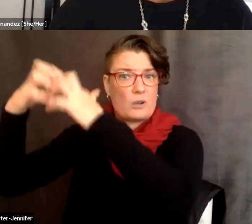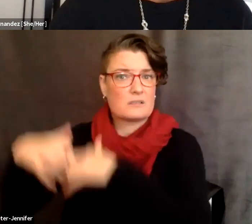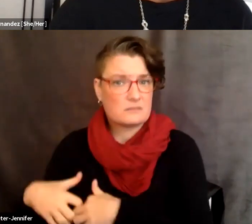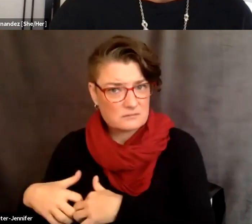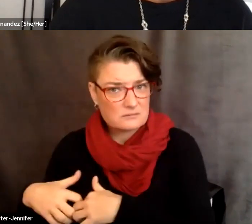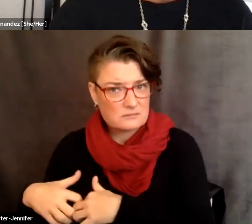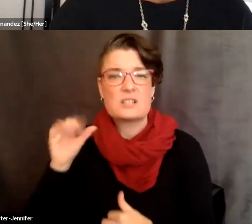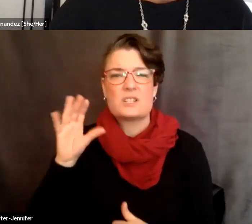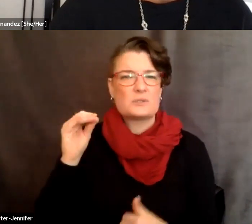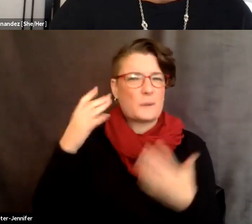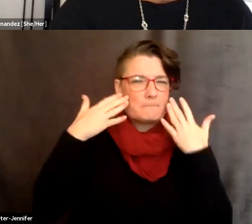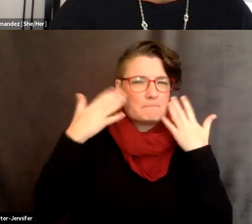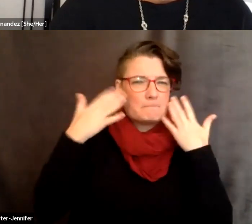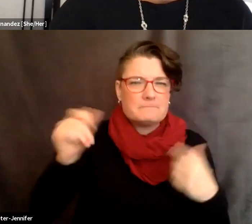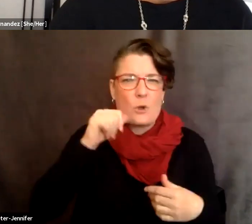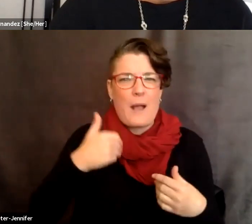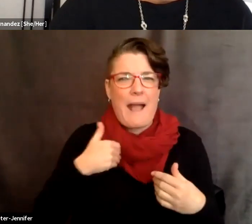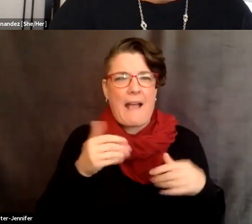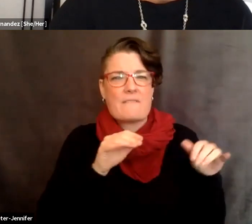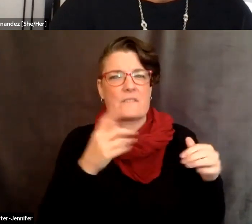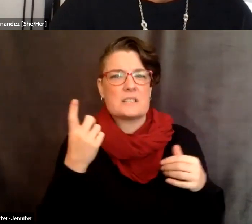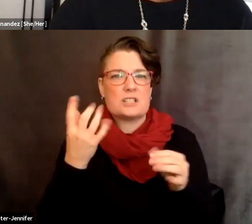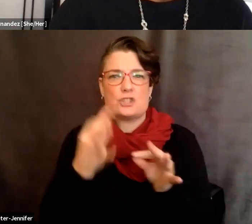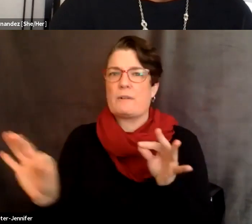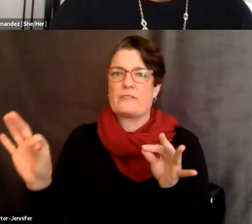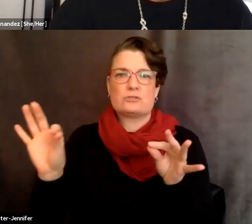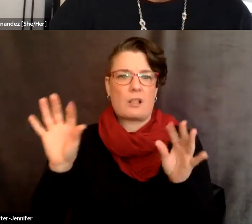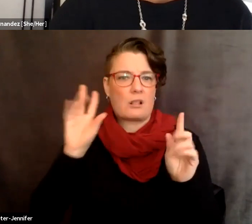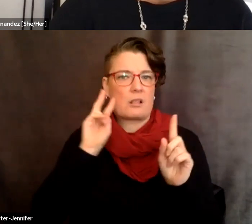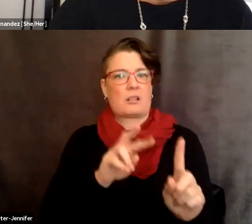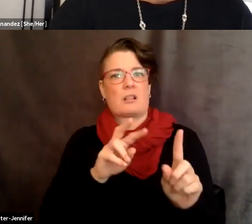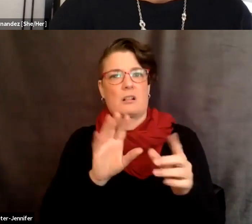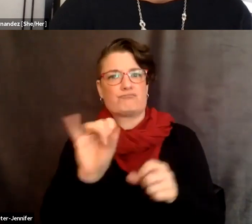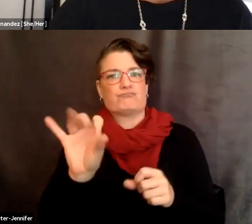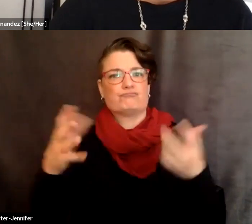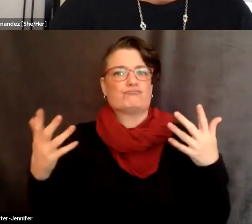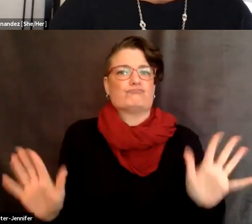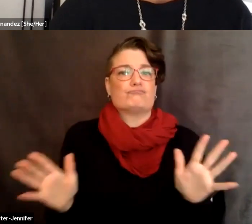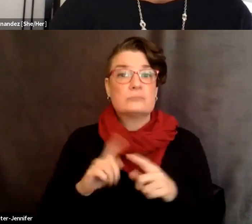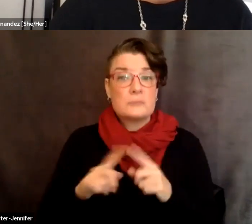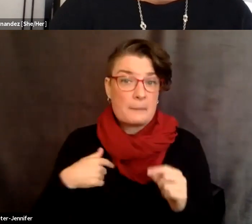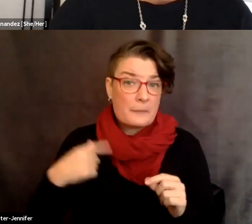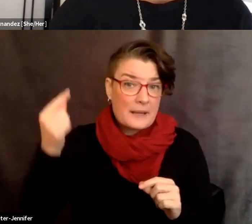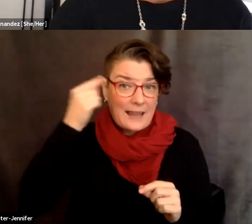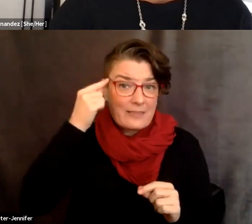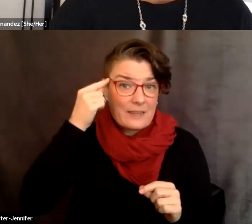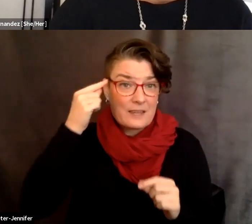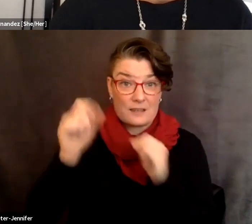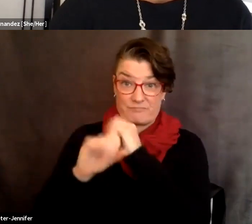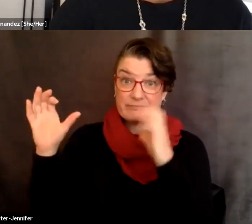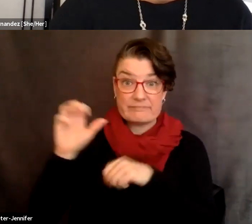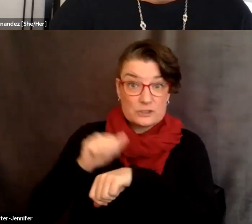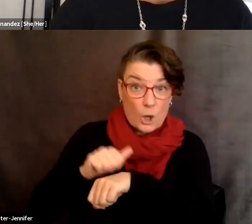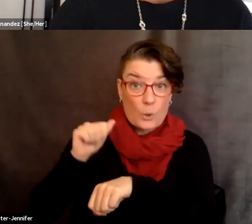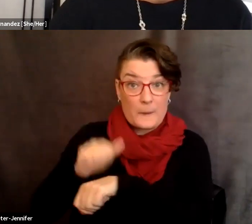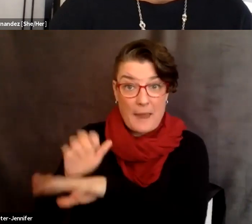and so I don't, I guess I don't have a kind of universal, um, view of that, but I certainly, um, I mean, I think when I think about stone mountain and